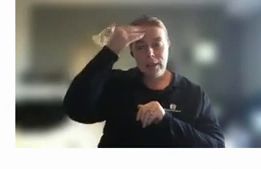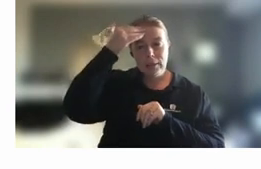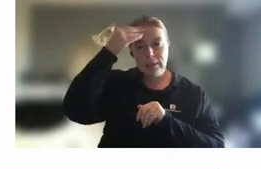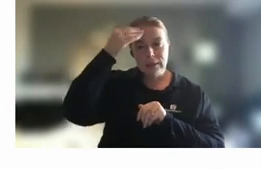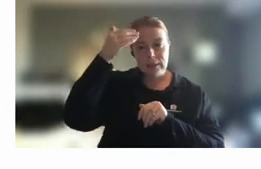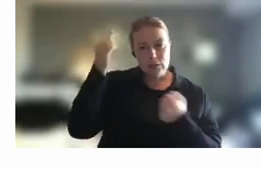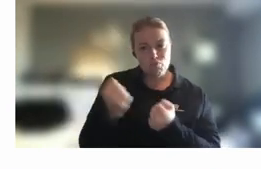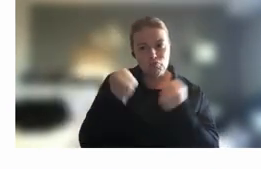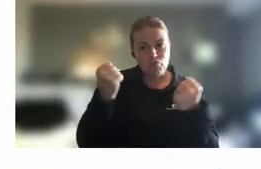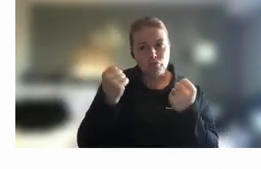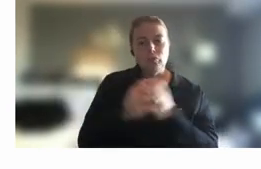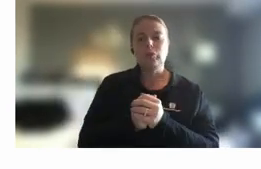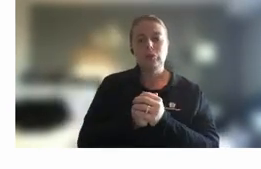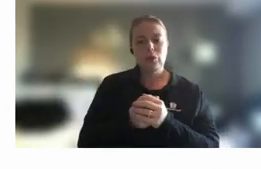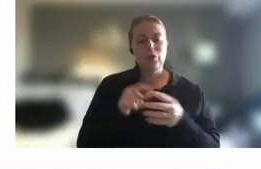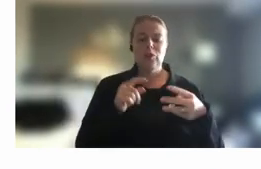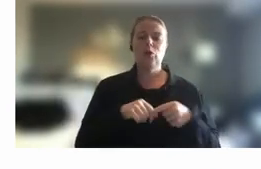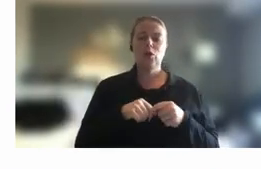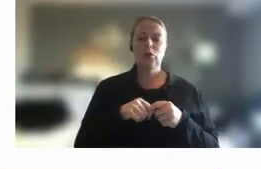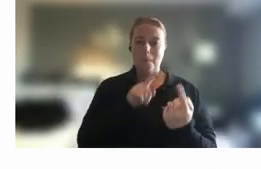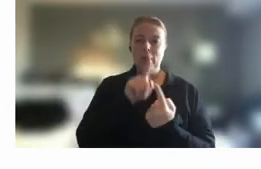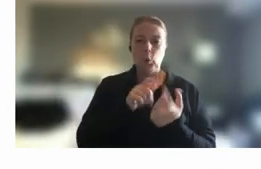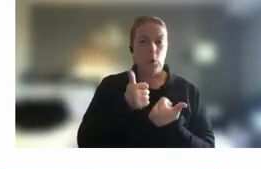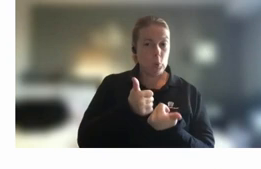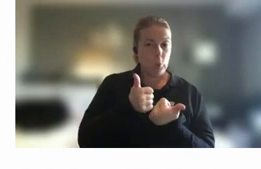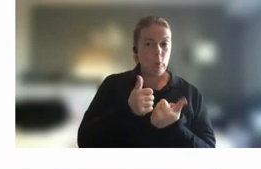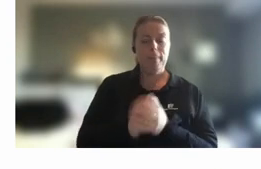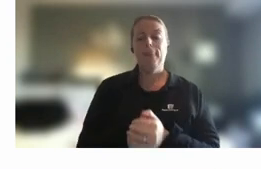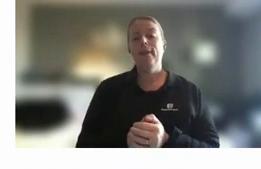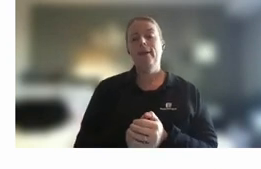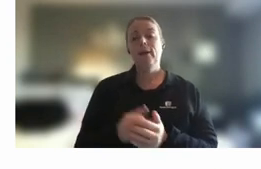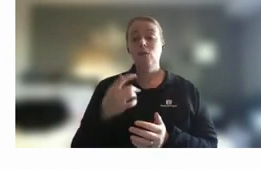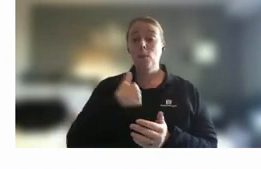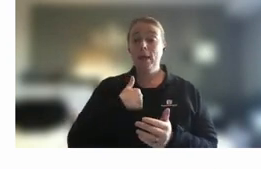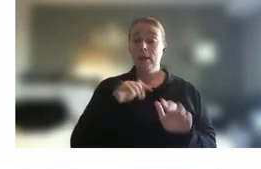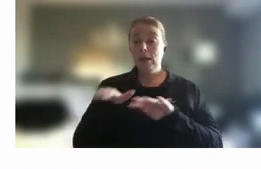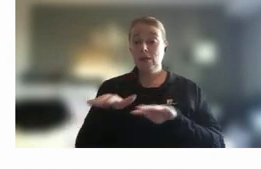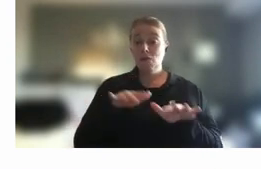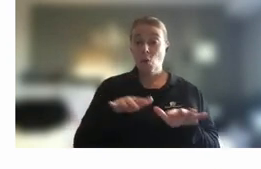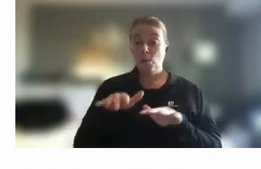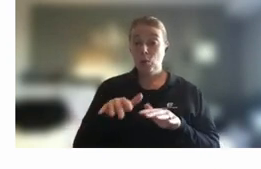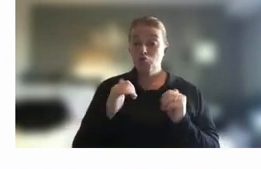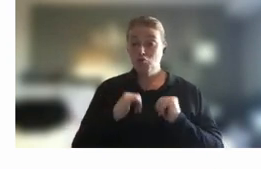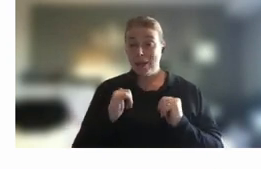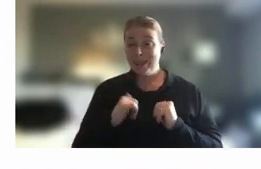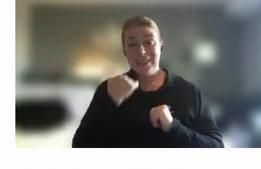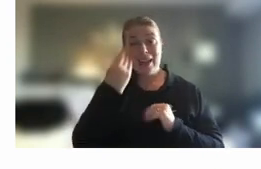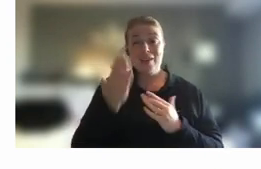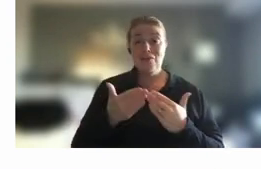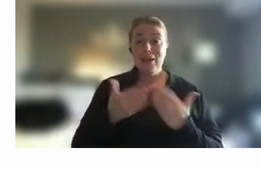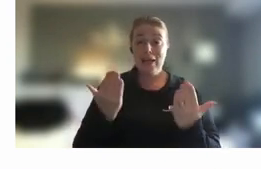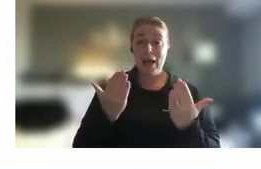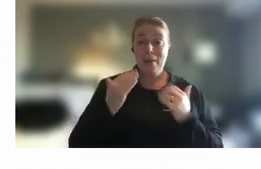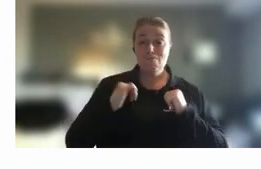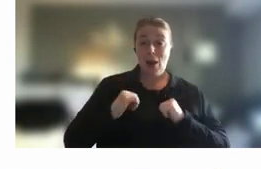out that that's a really great one for me uh a lot of the informal bit has come down to the everyday practice of reflection uh